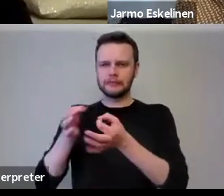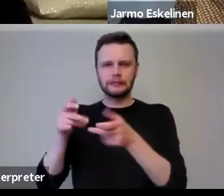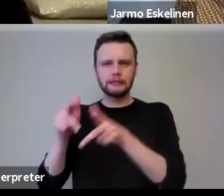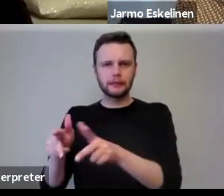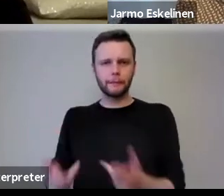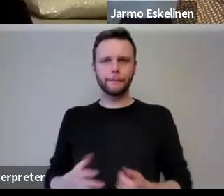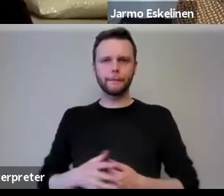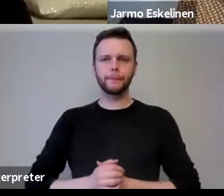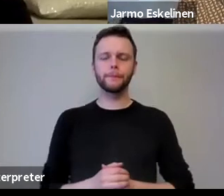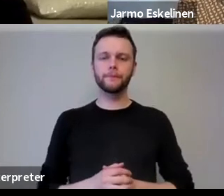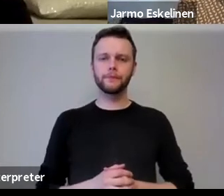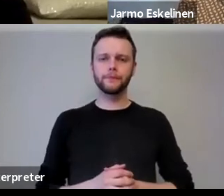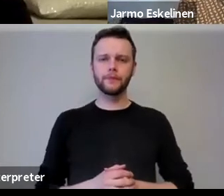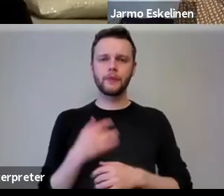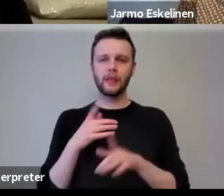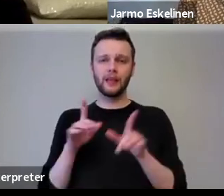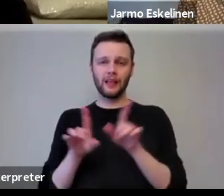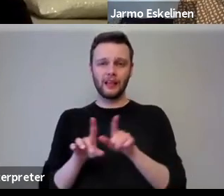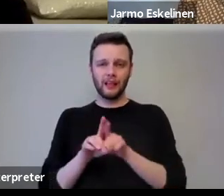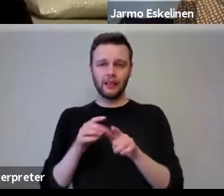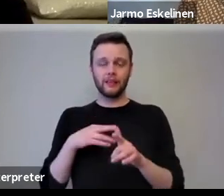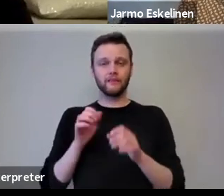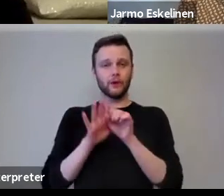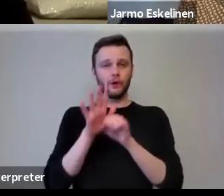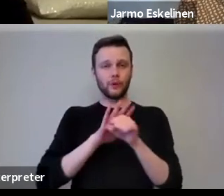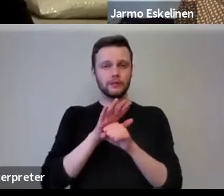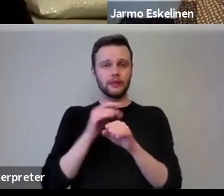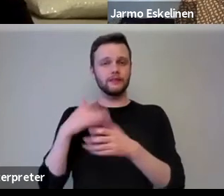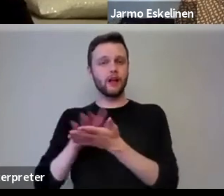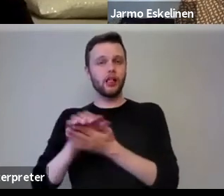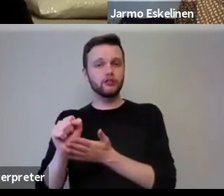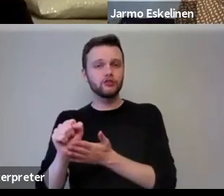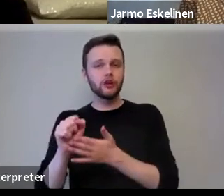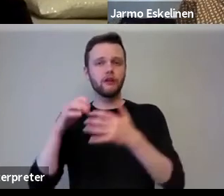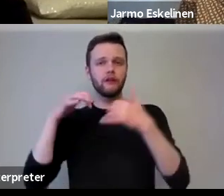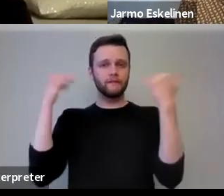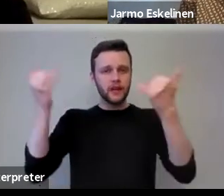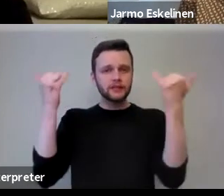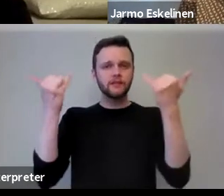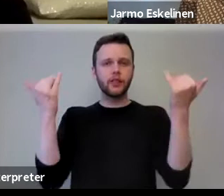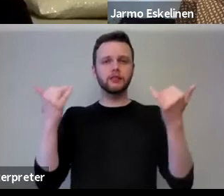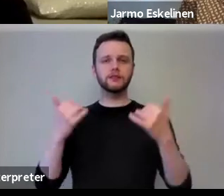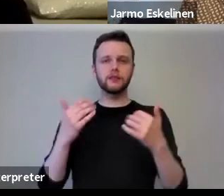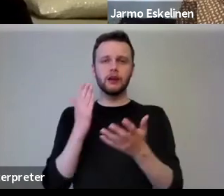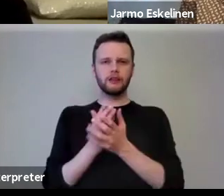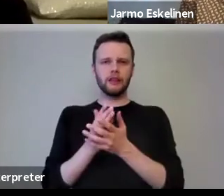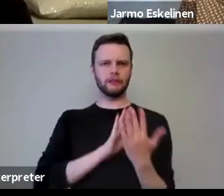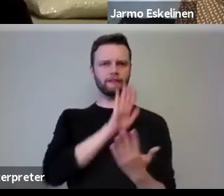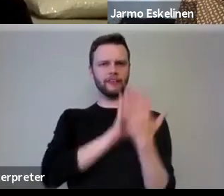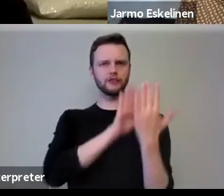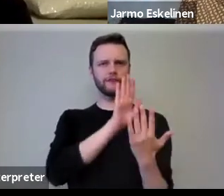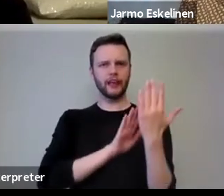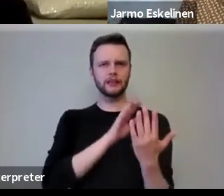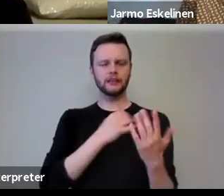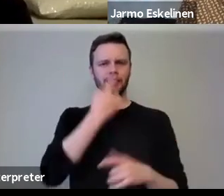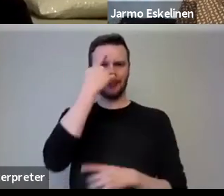Uh, and I guess in the context of culture festivals, which are very face to face, the big question is